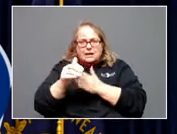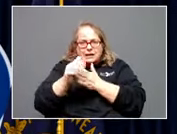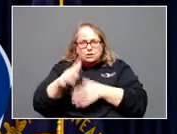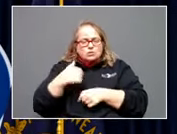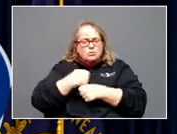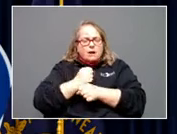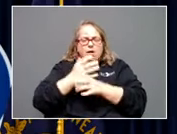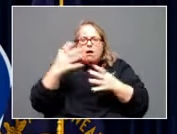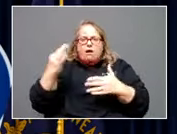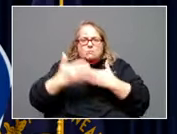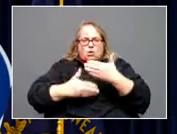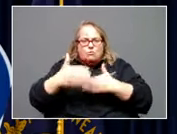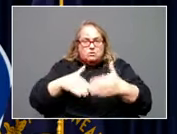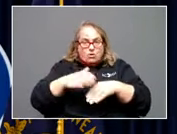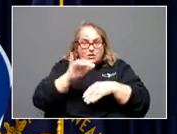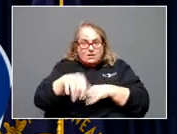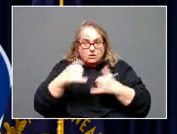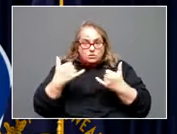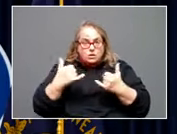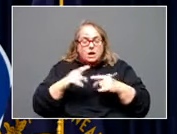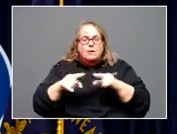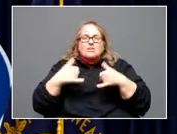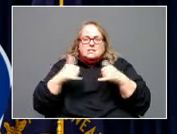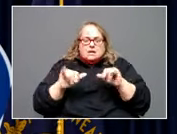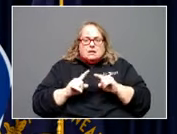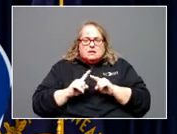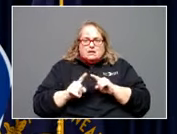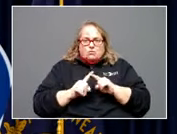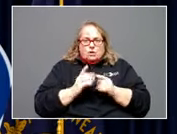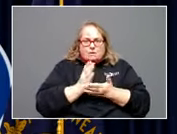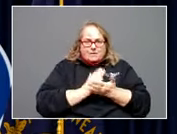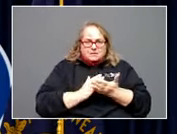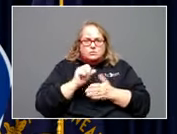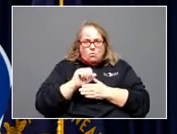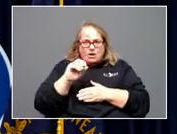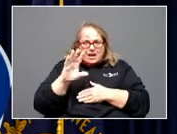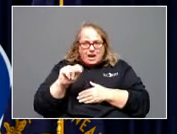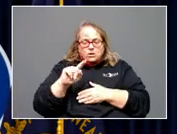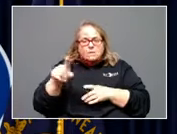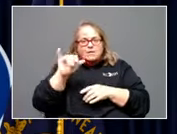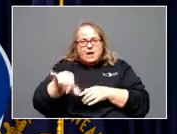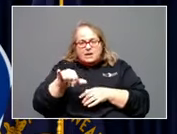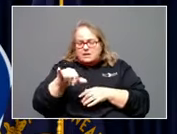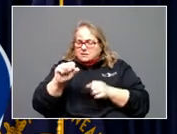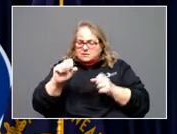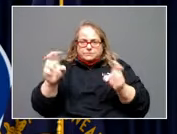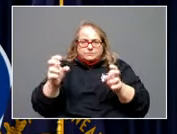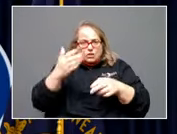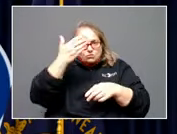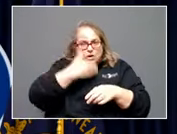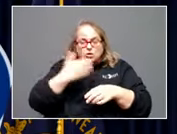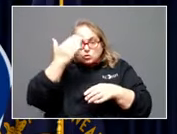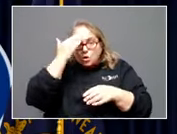that today, but there are still some different pieces to be worked out. But that is front and center, knowing how important